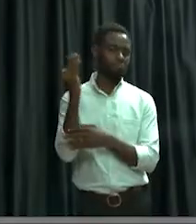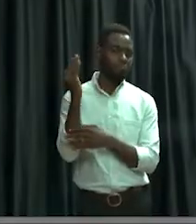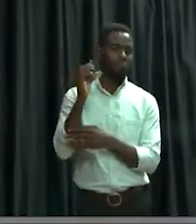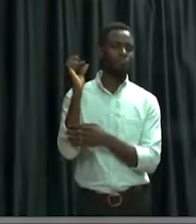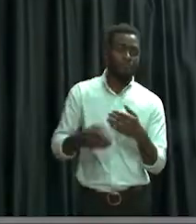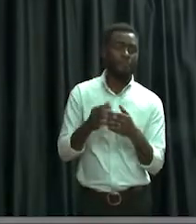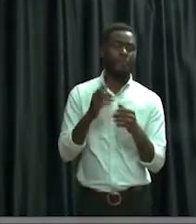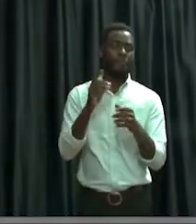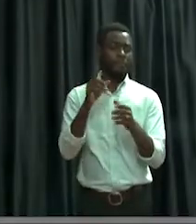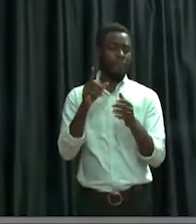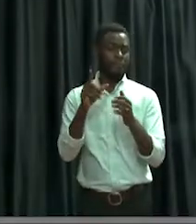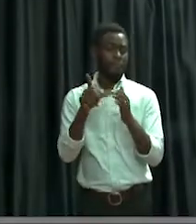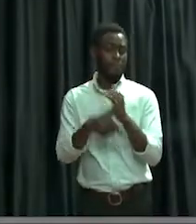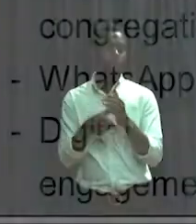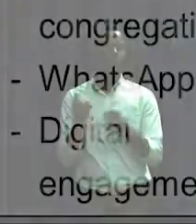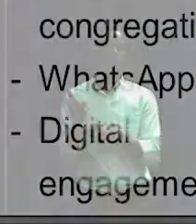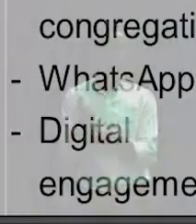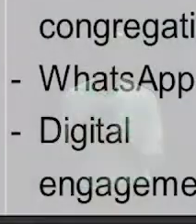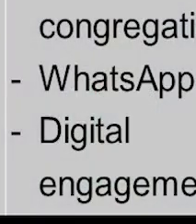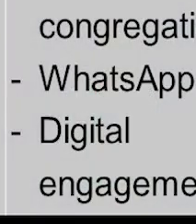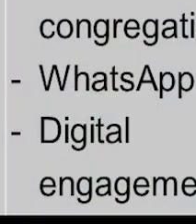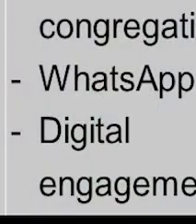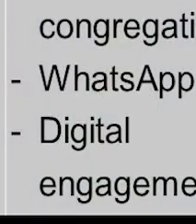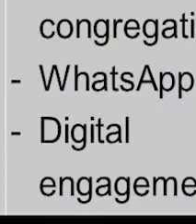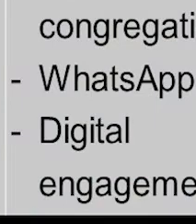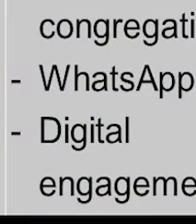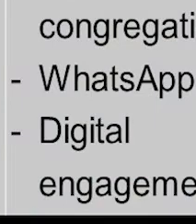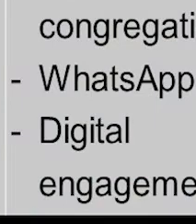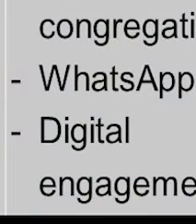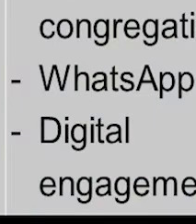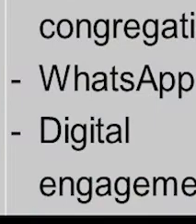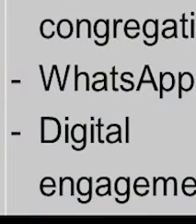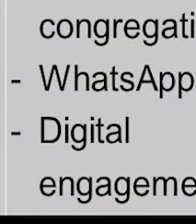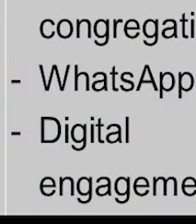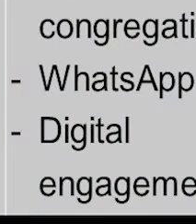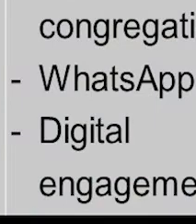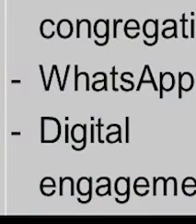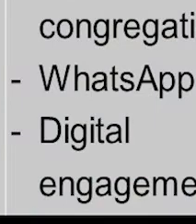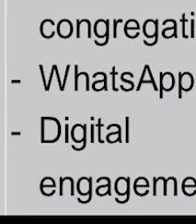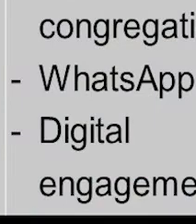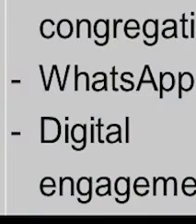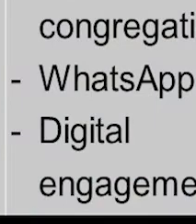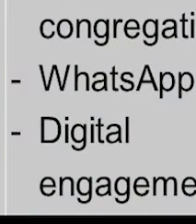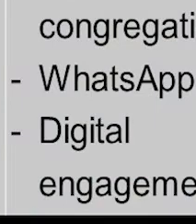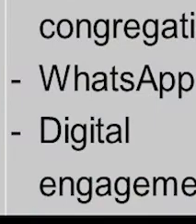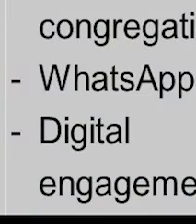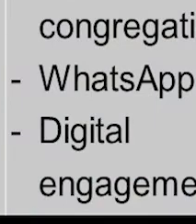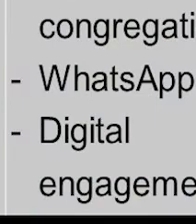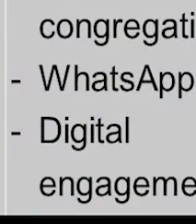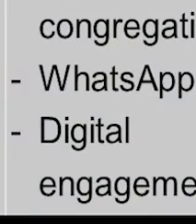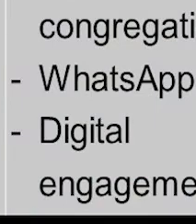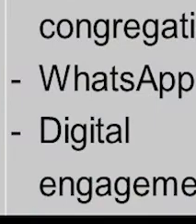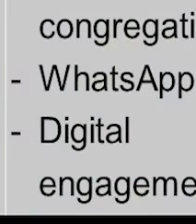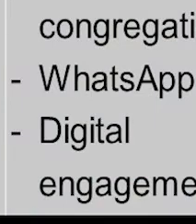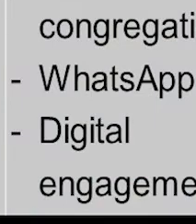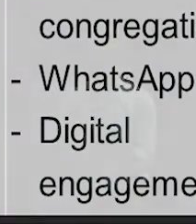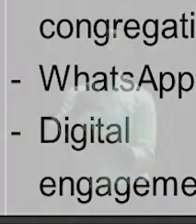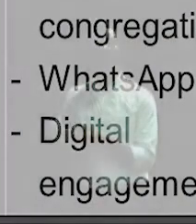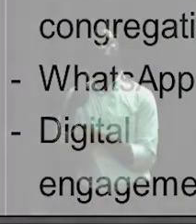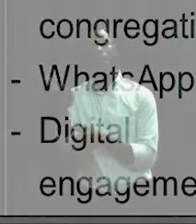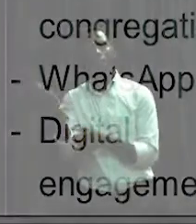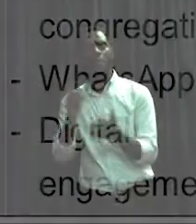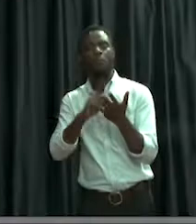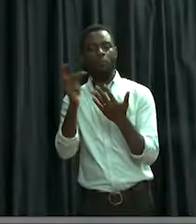people. Then we officiate weddings, funerals, naming ceremonies, baptisms, and other